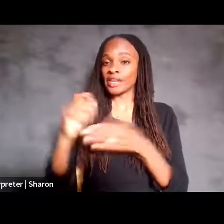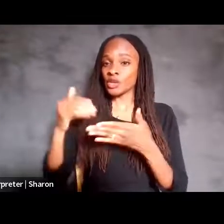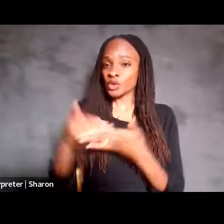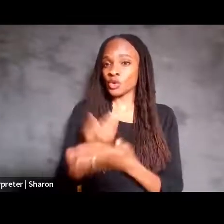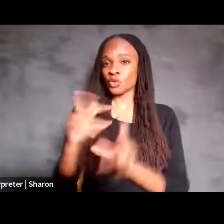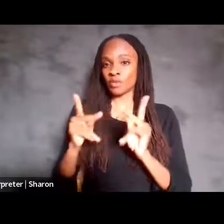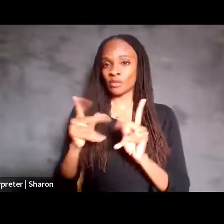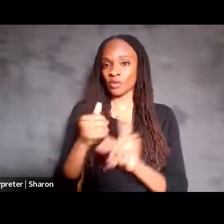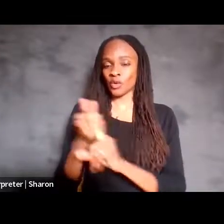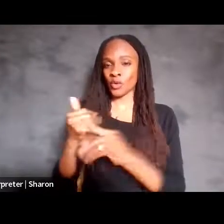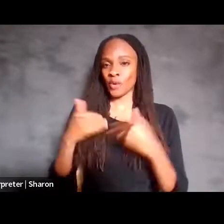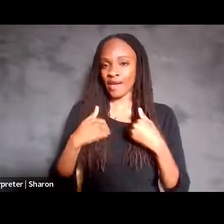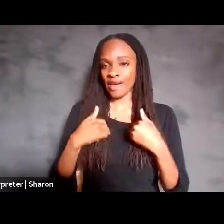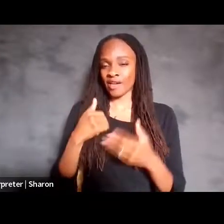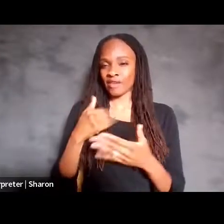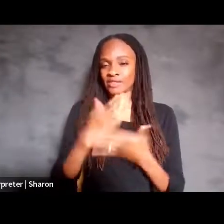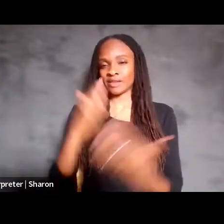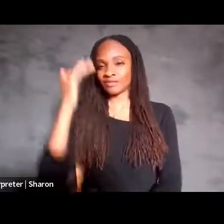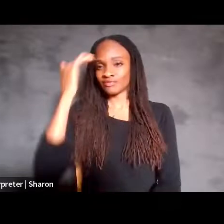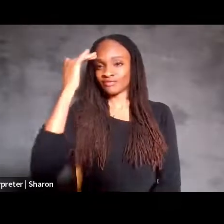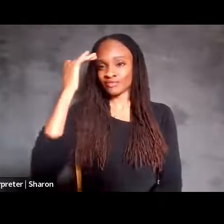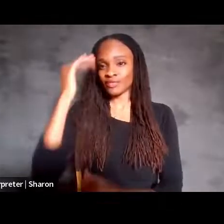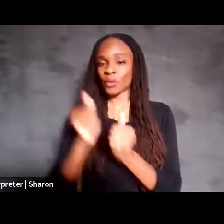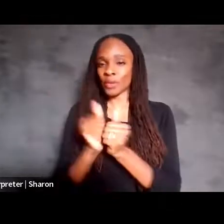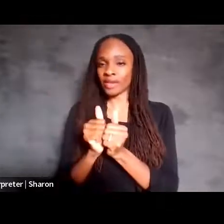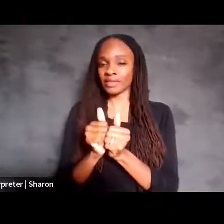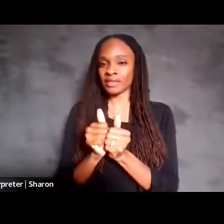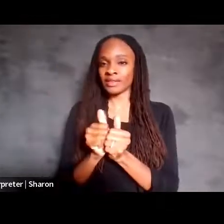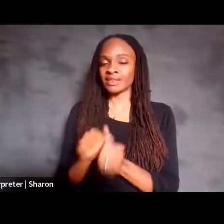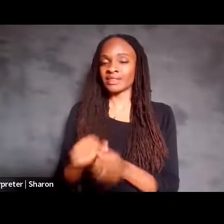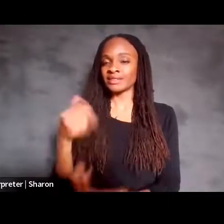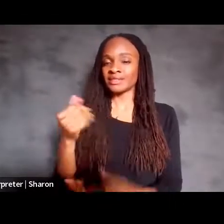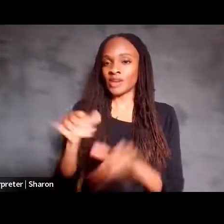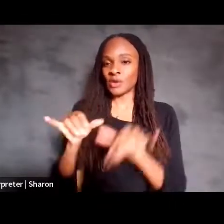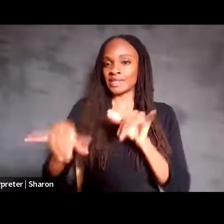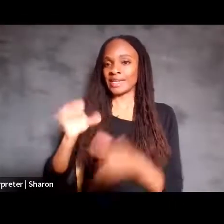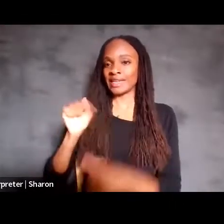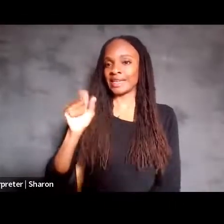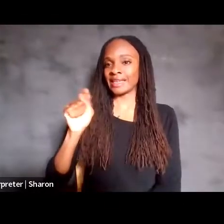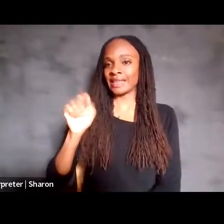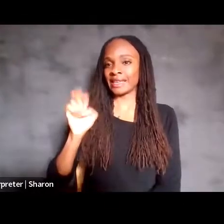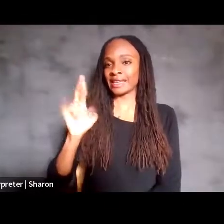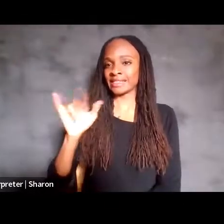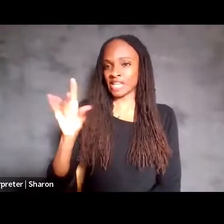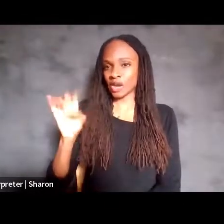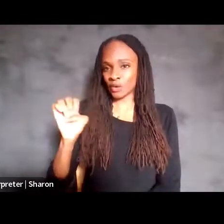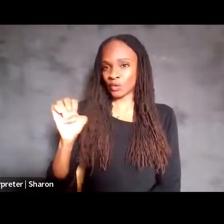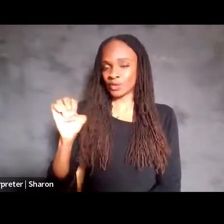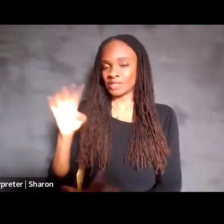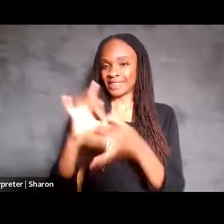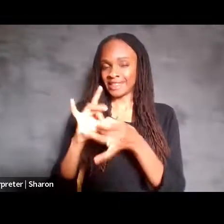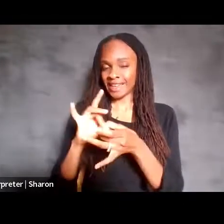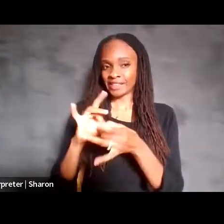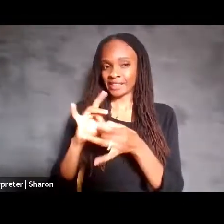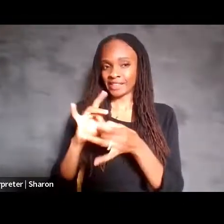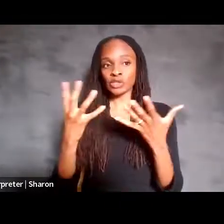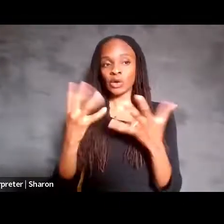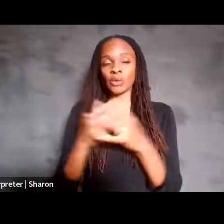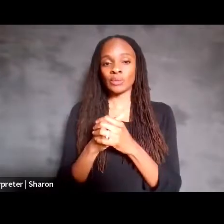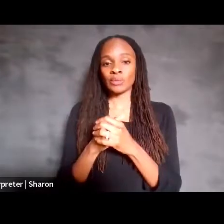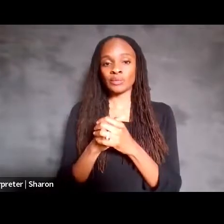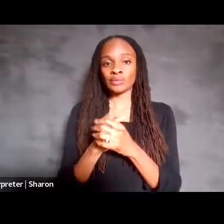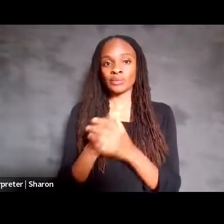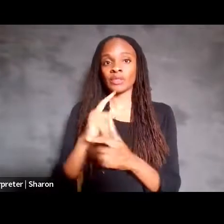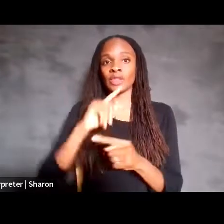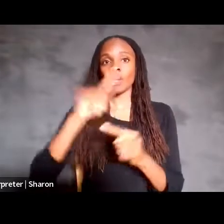who have some familiarity with staying sterile to connect. So feasibly when we can kind of